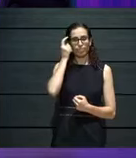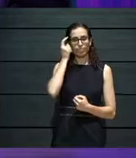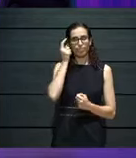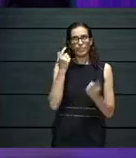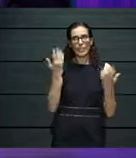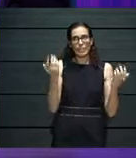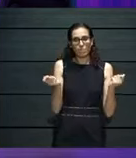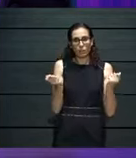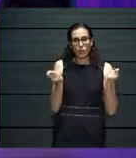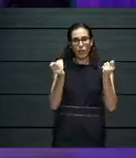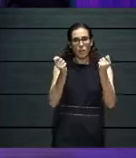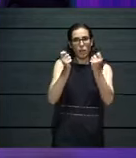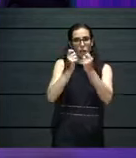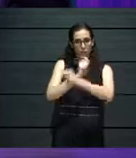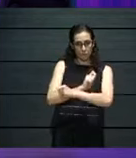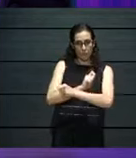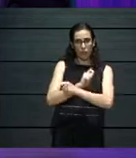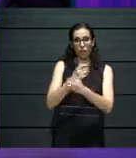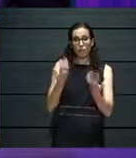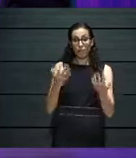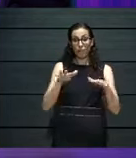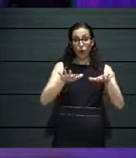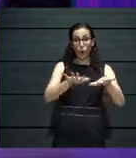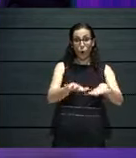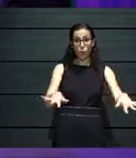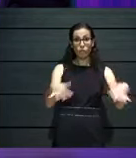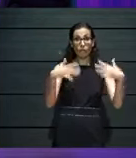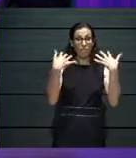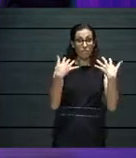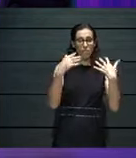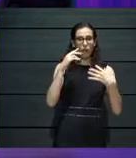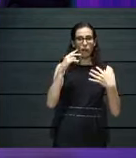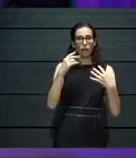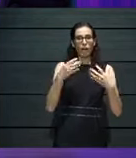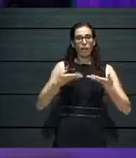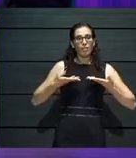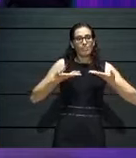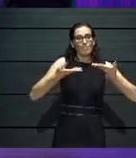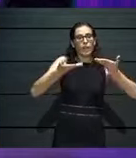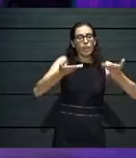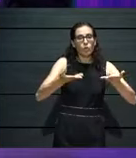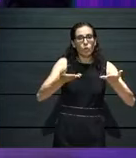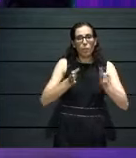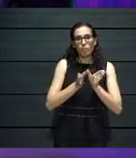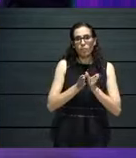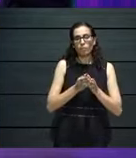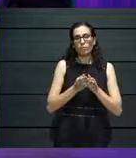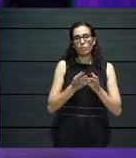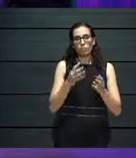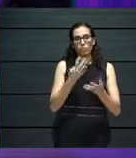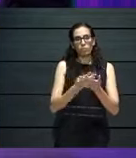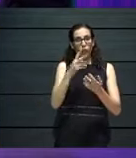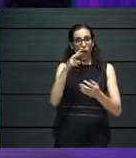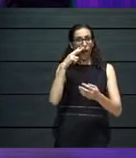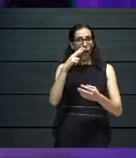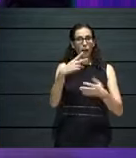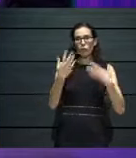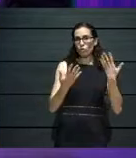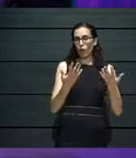try to engage our audiences and also give opportunities to artists in different ways.